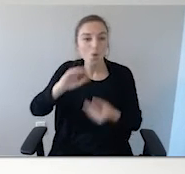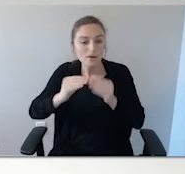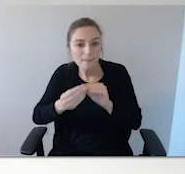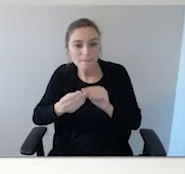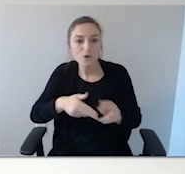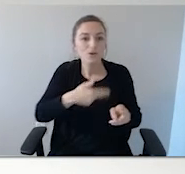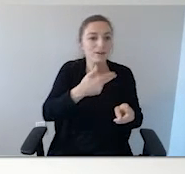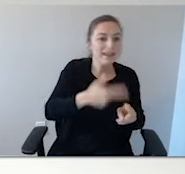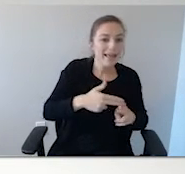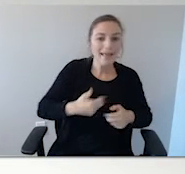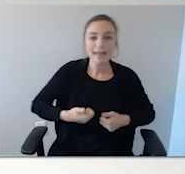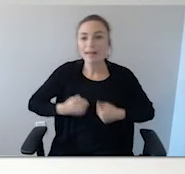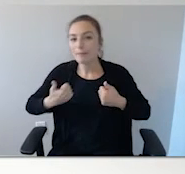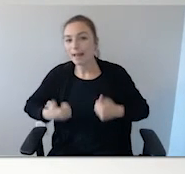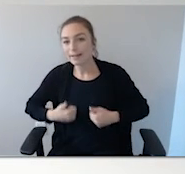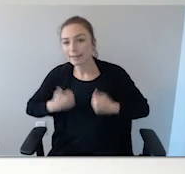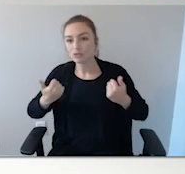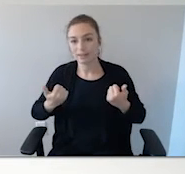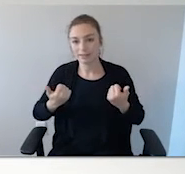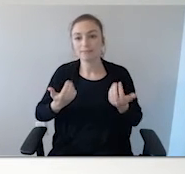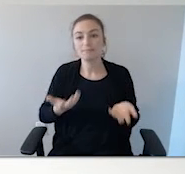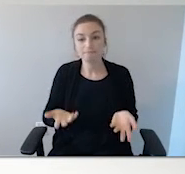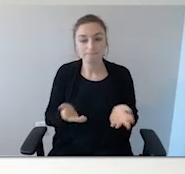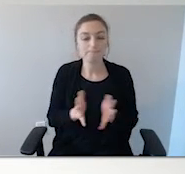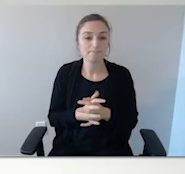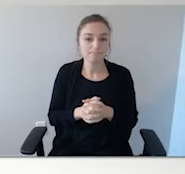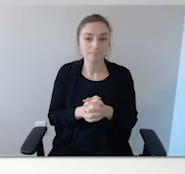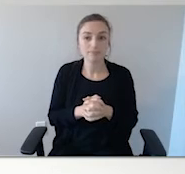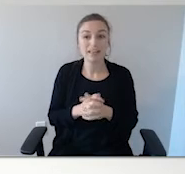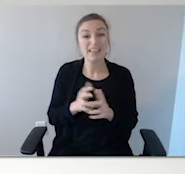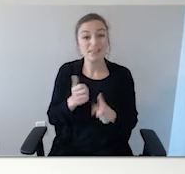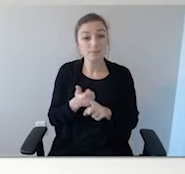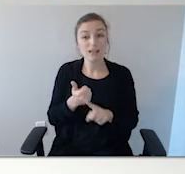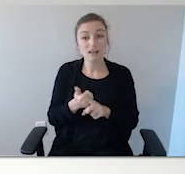And they're eight times more likely to wander than their same age peers.